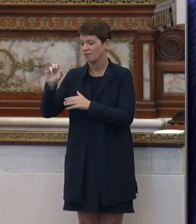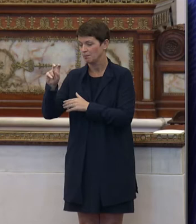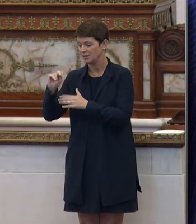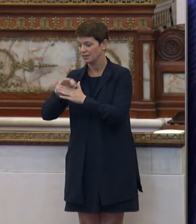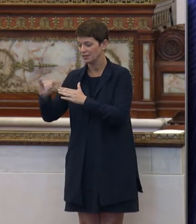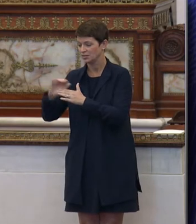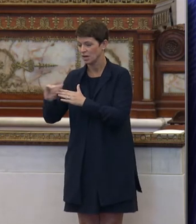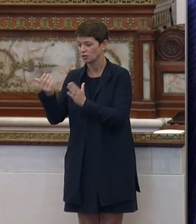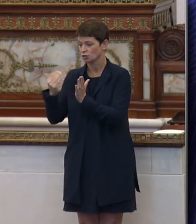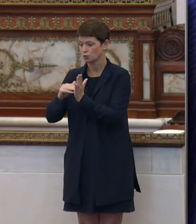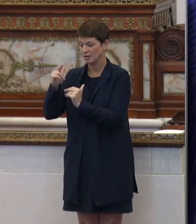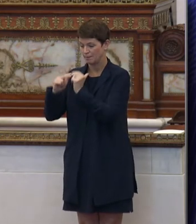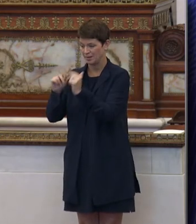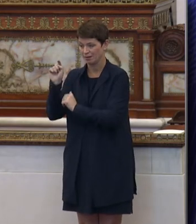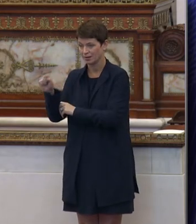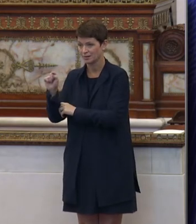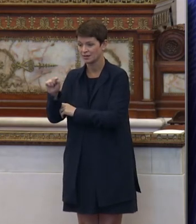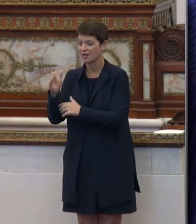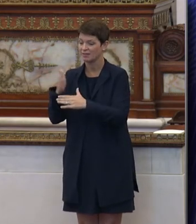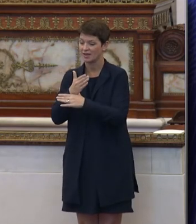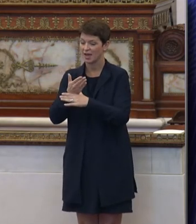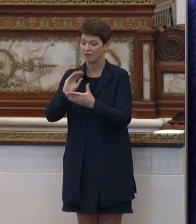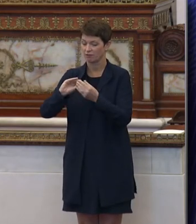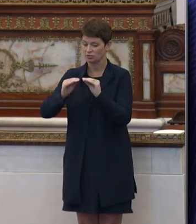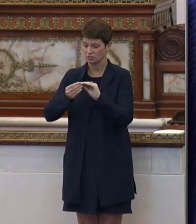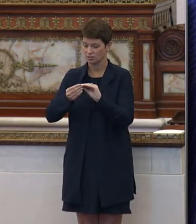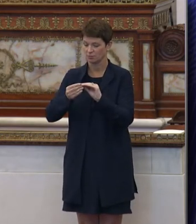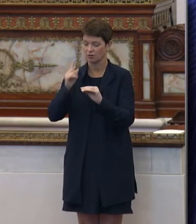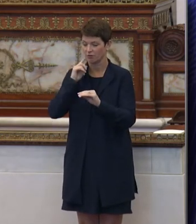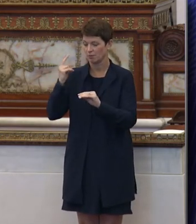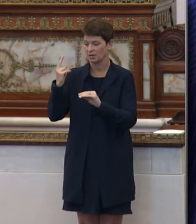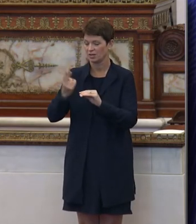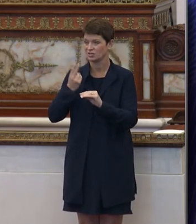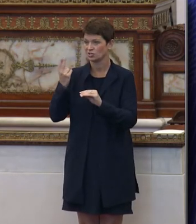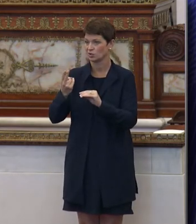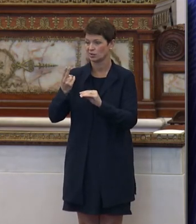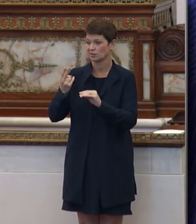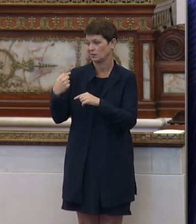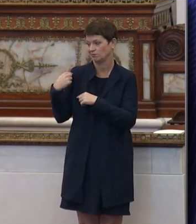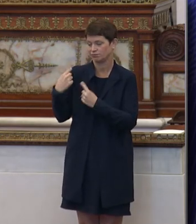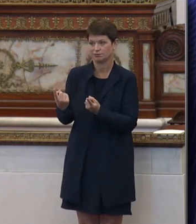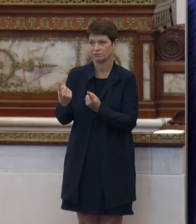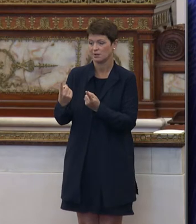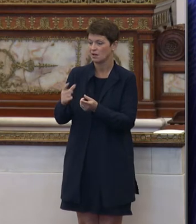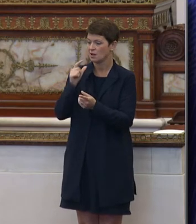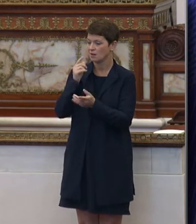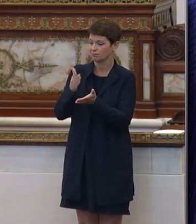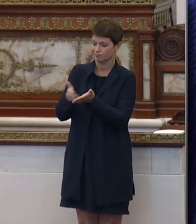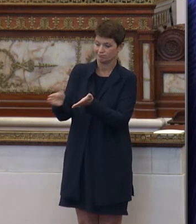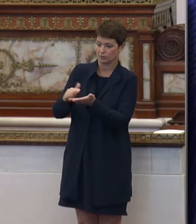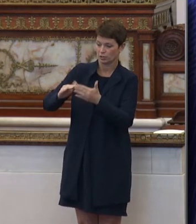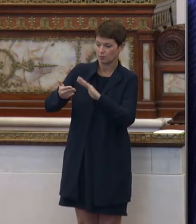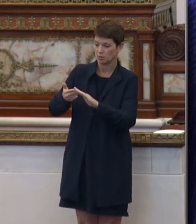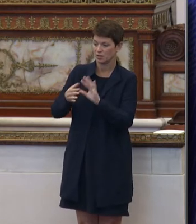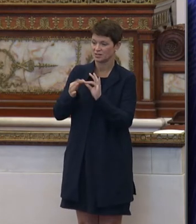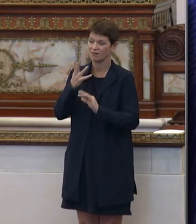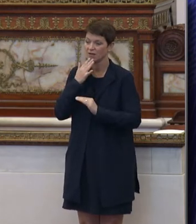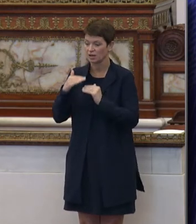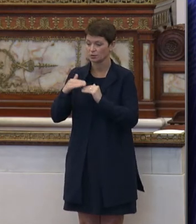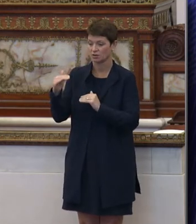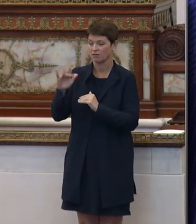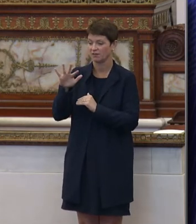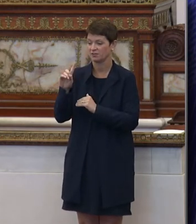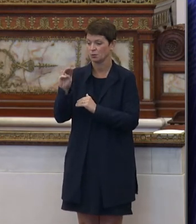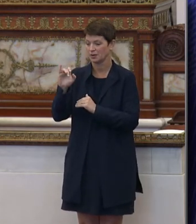spent by rebuild, the average amount received by historically underfunded and underserved communities of color was over